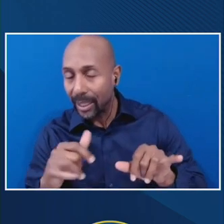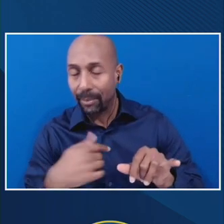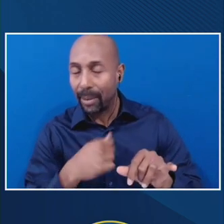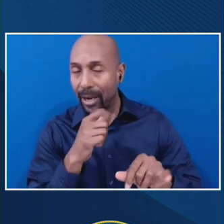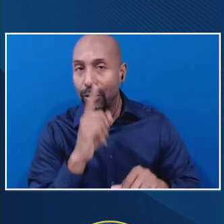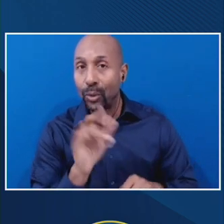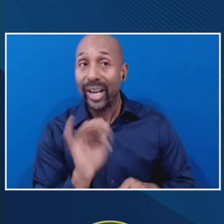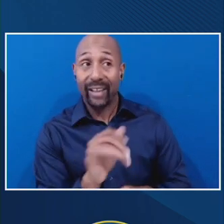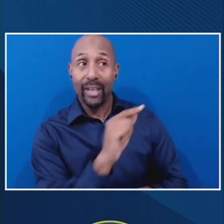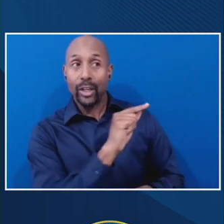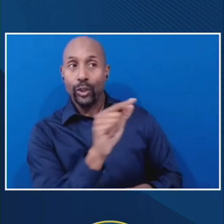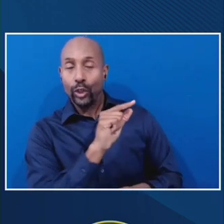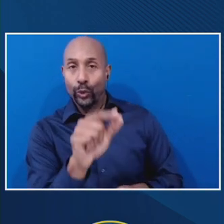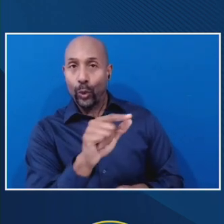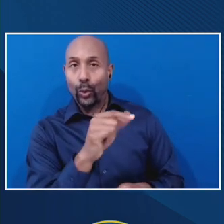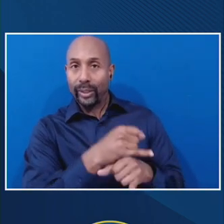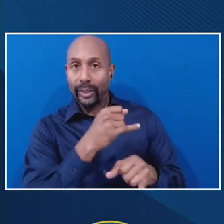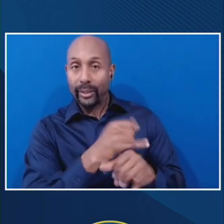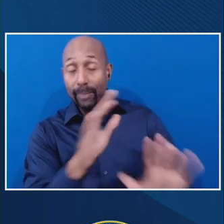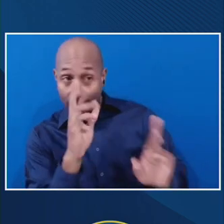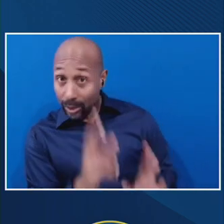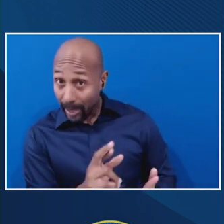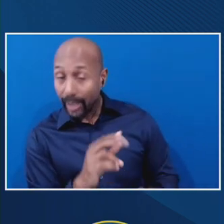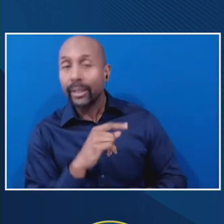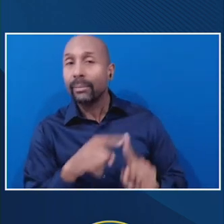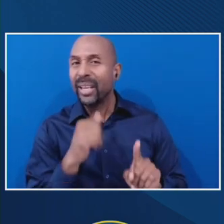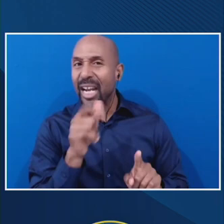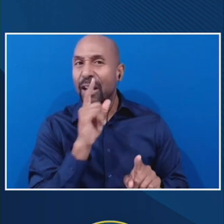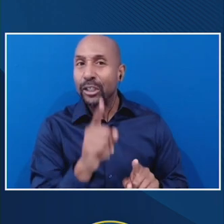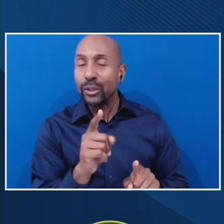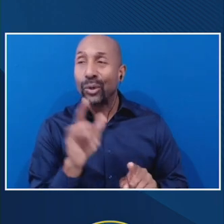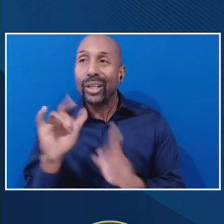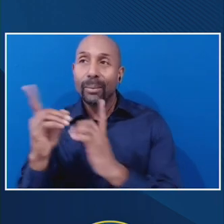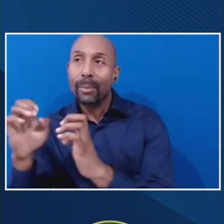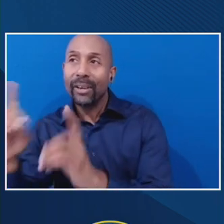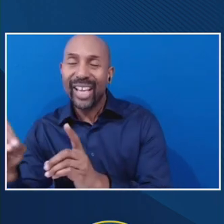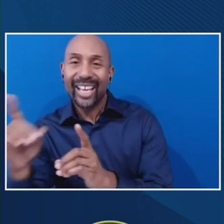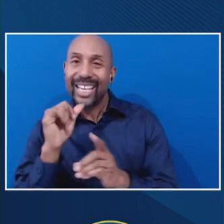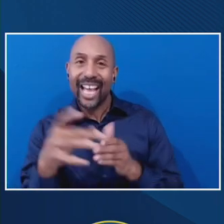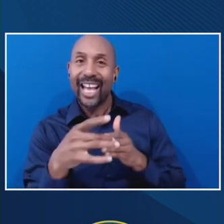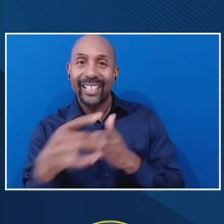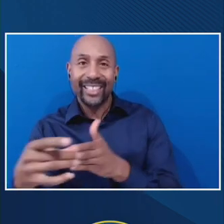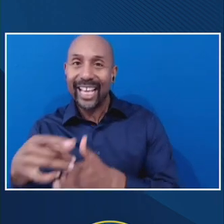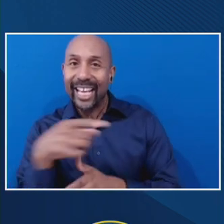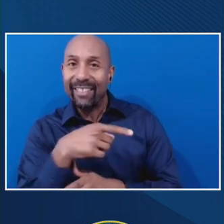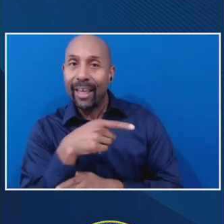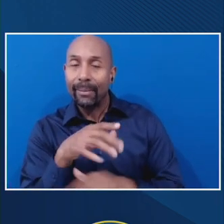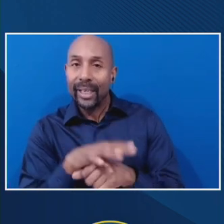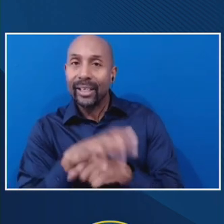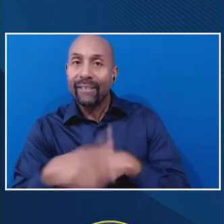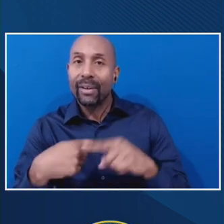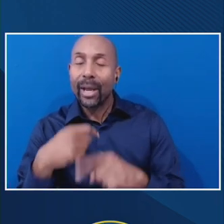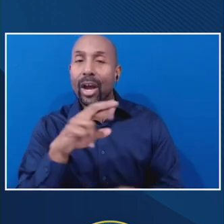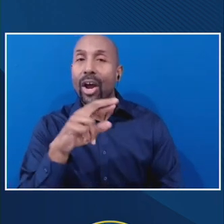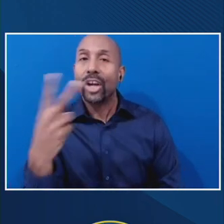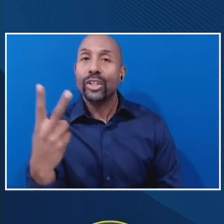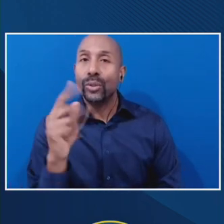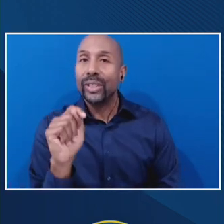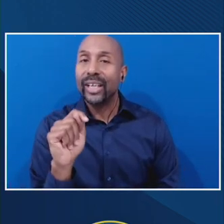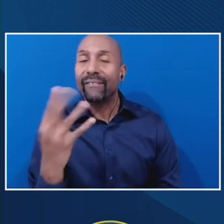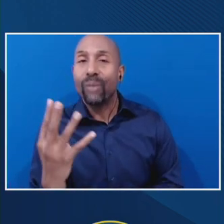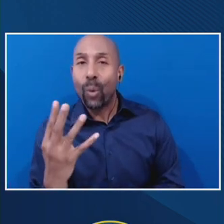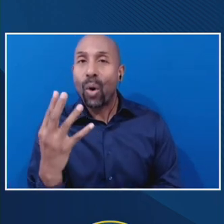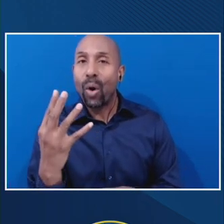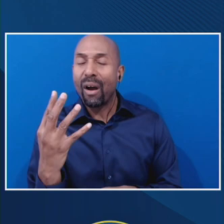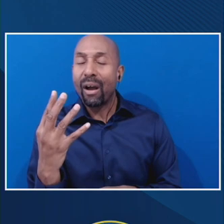I'll do respect. I'm not sure there's been enough guidance from the department on this, on the RCT4 package in general, after, um, we